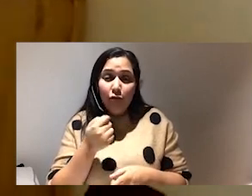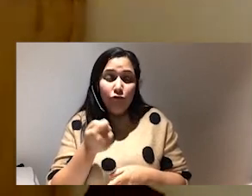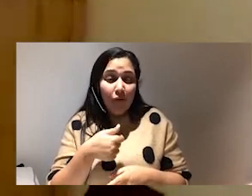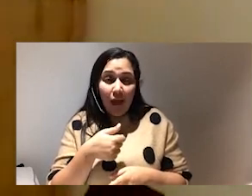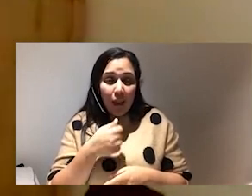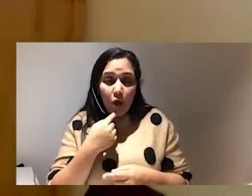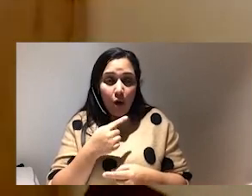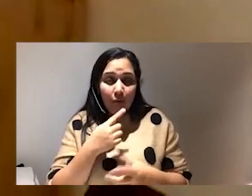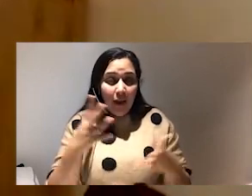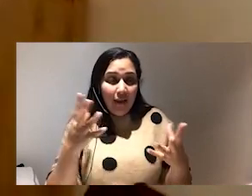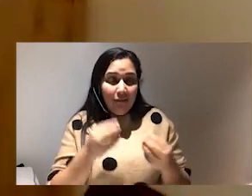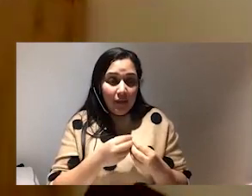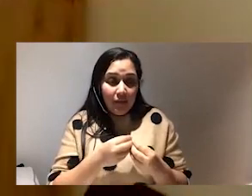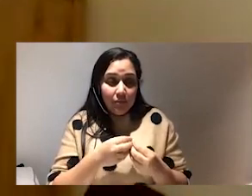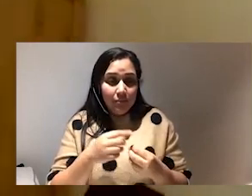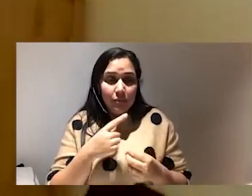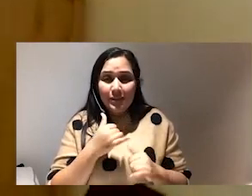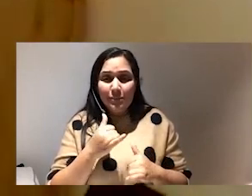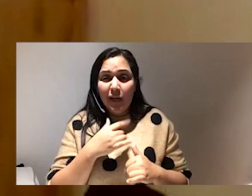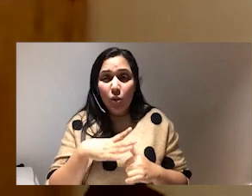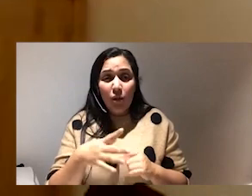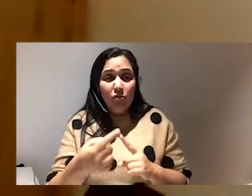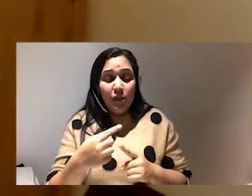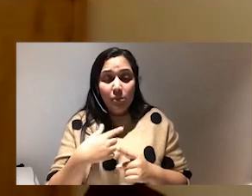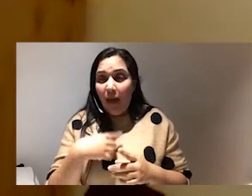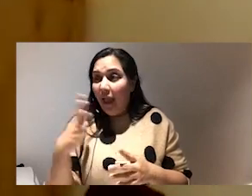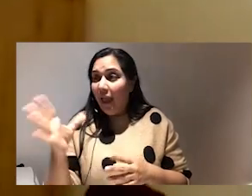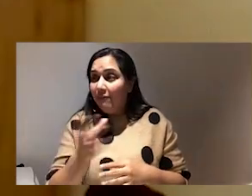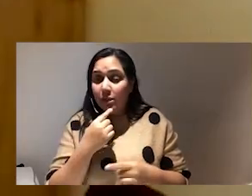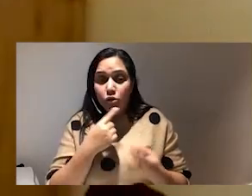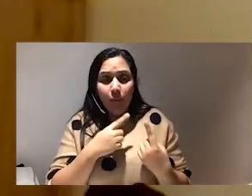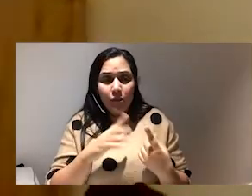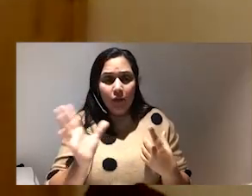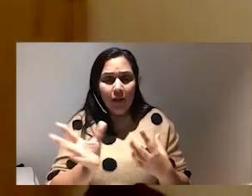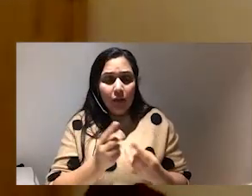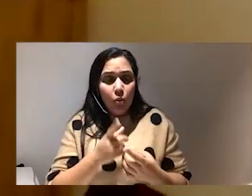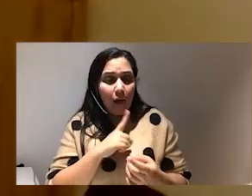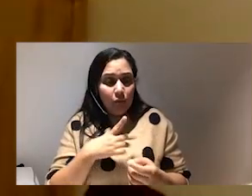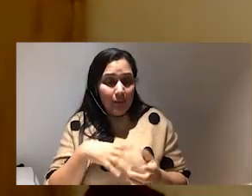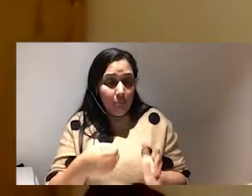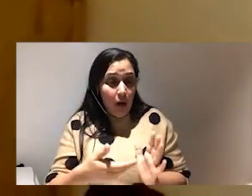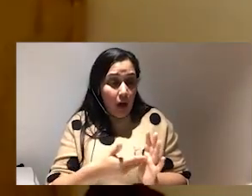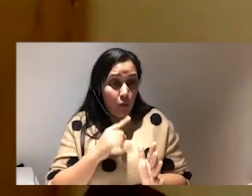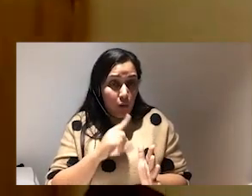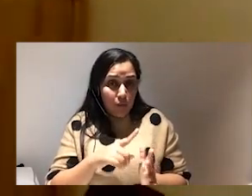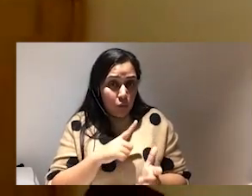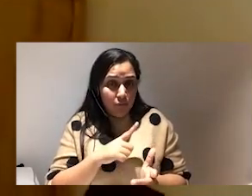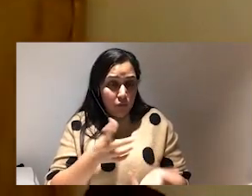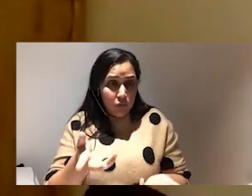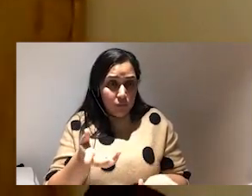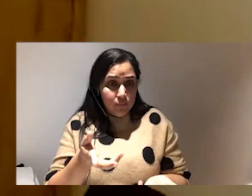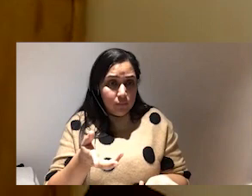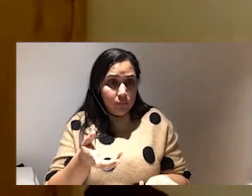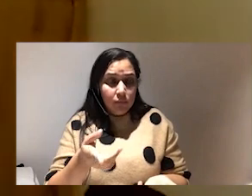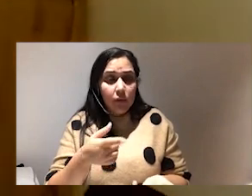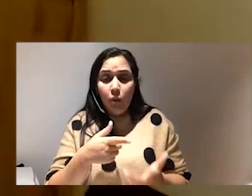i don't one again i don't want the reaction but also like everybody's commenting on everything why do we need my com if you if you want me to say something then we'll